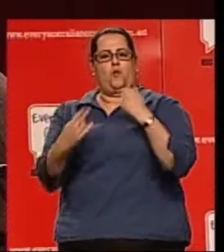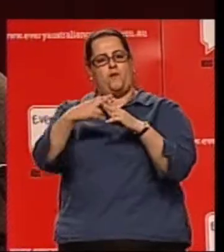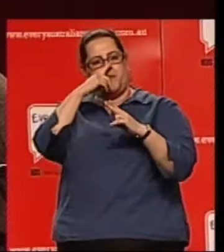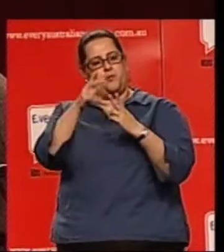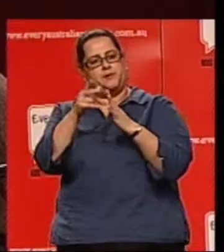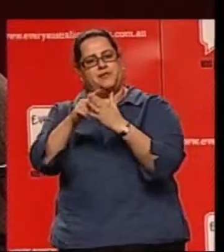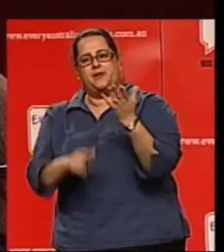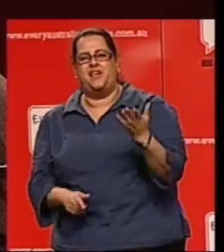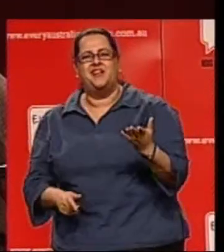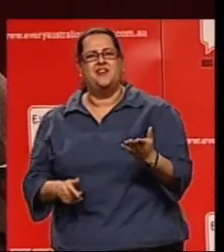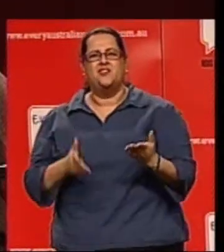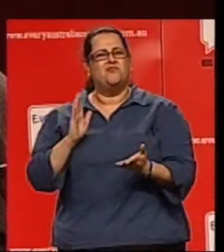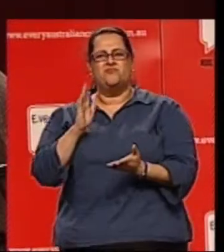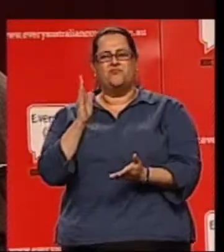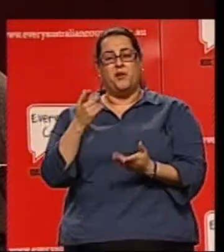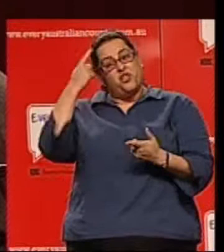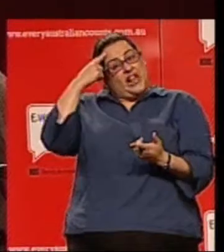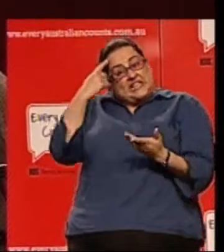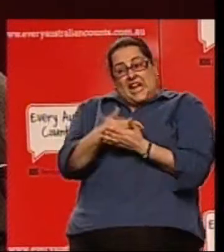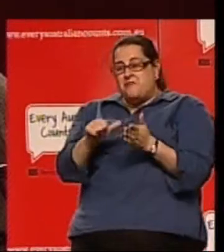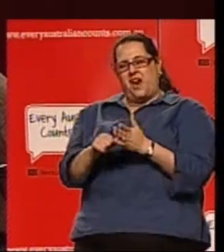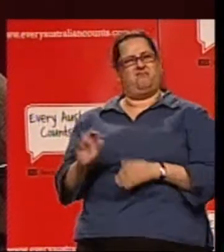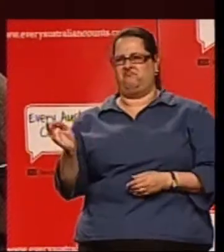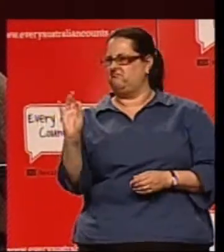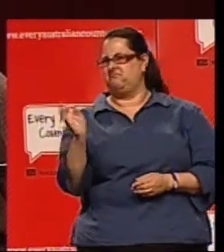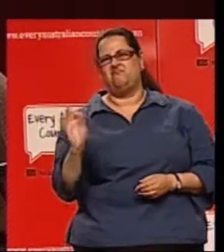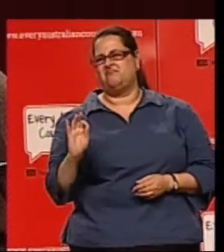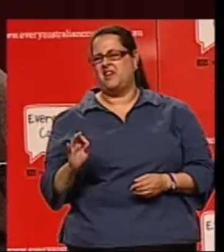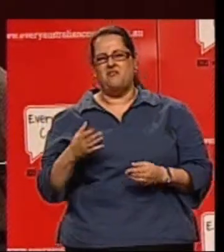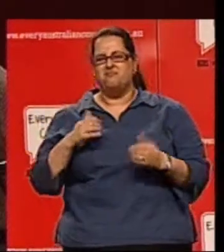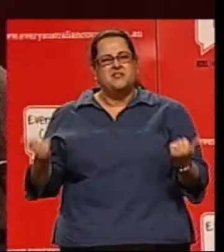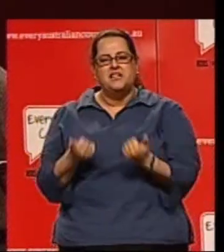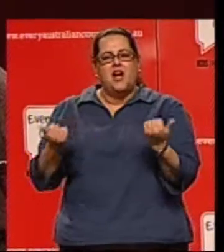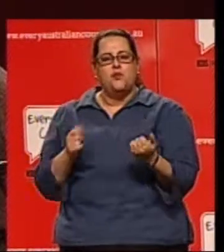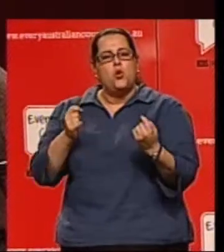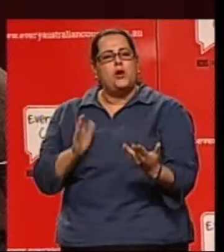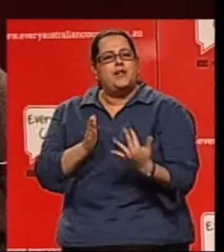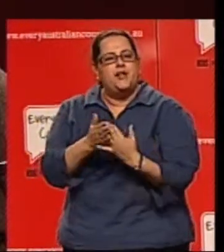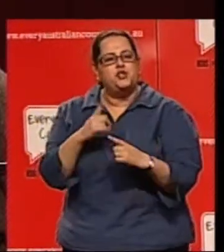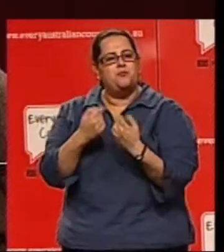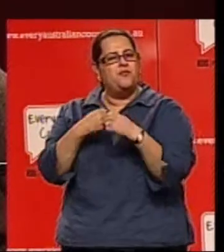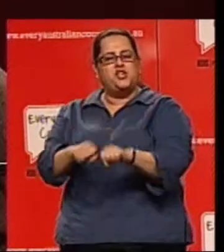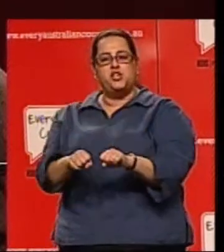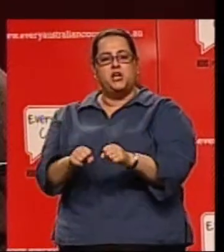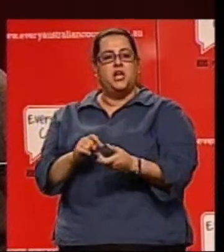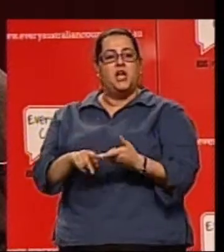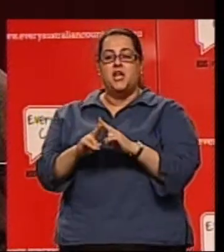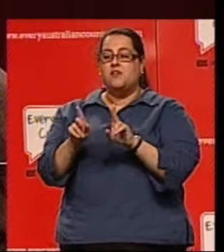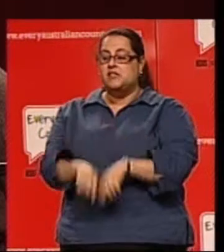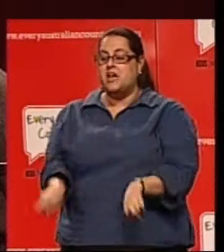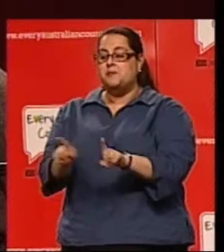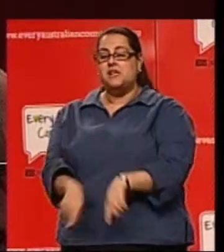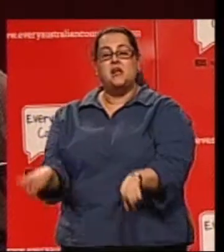A false economy with little investment in early intervention and prevention and which, if left unattended,